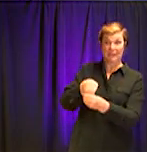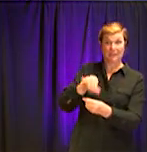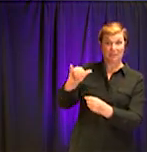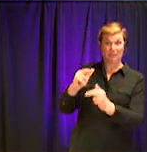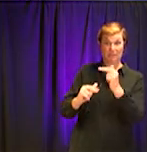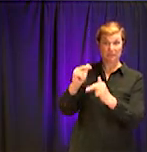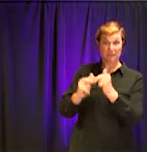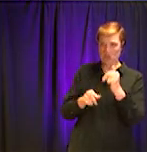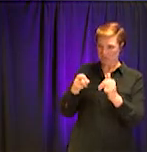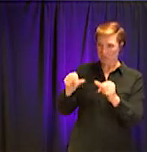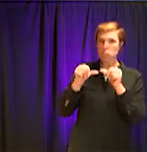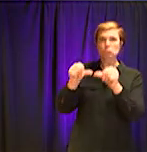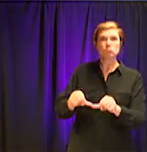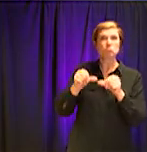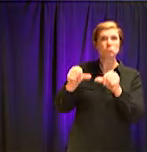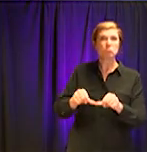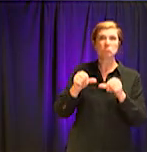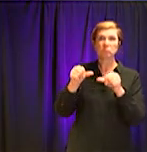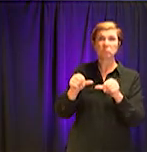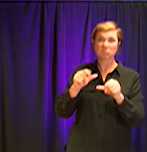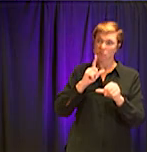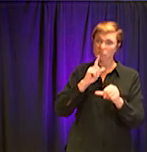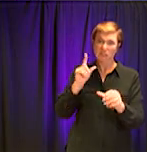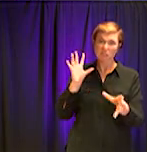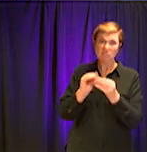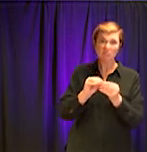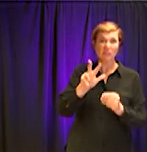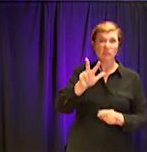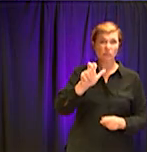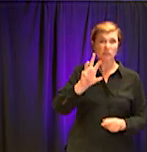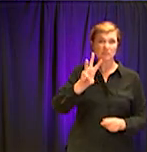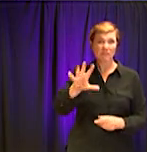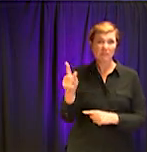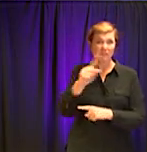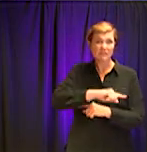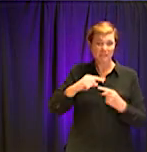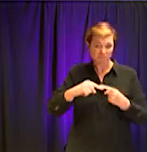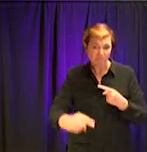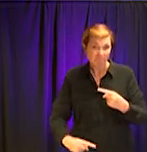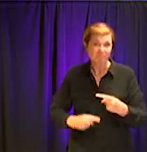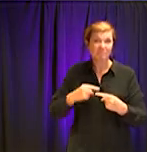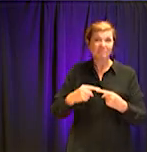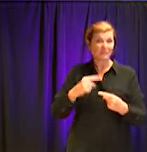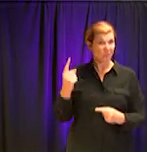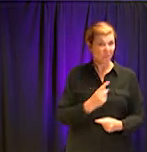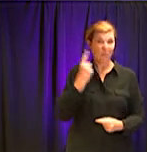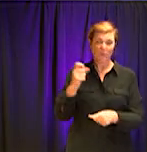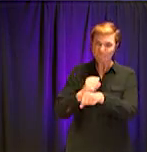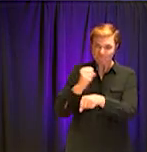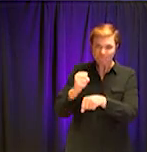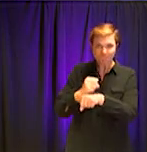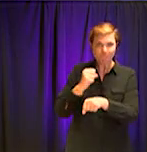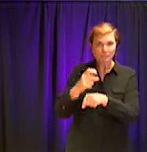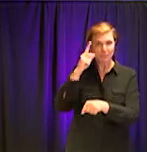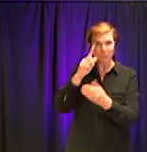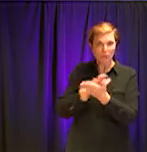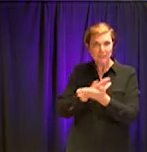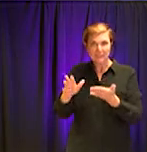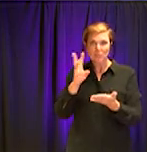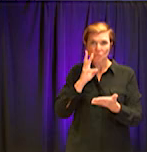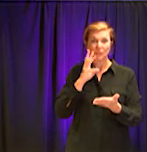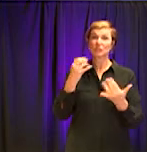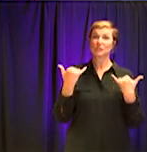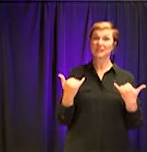crisis and 365 days around the year. We have for you a video that